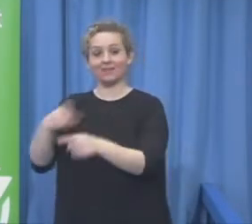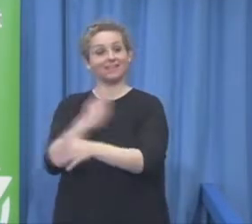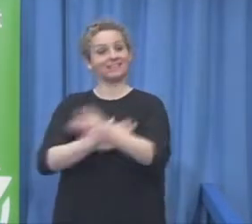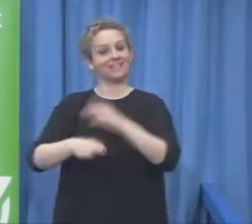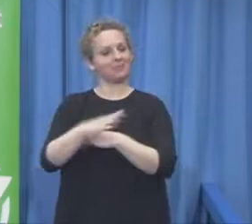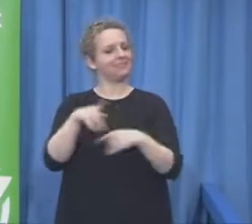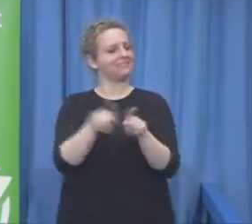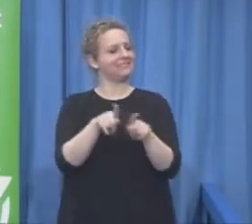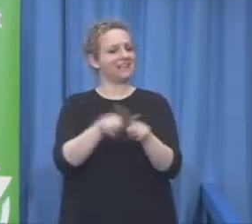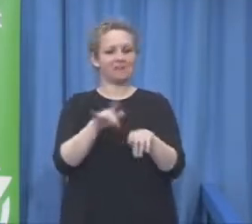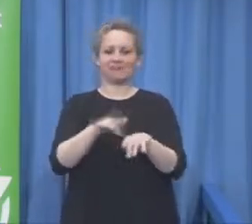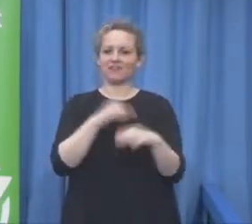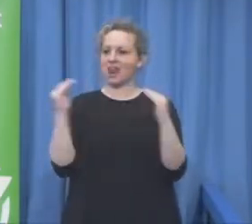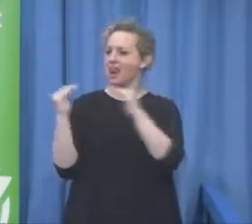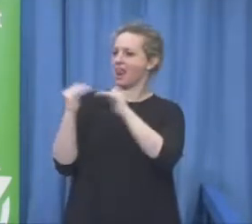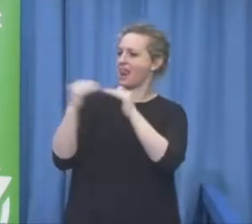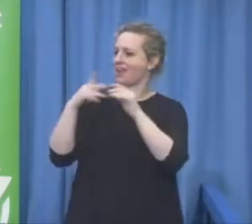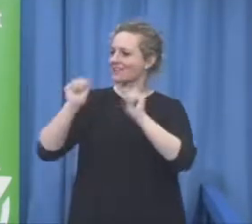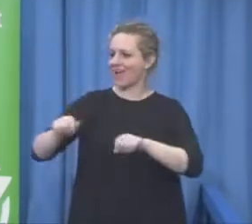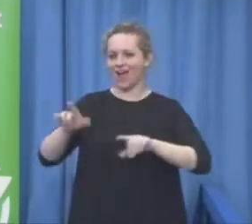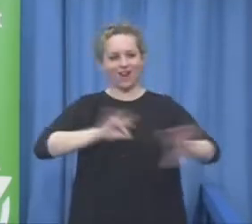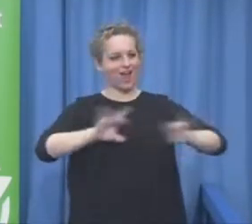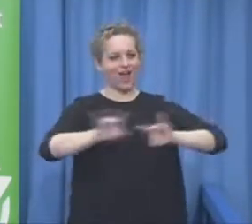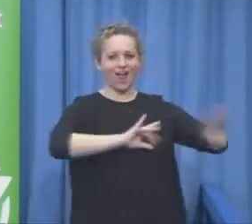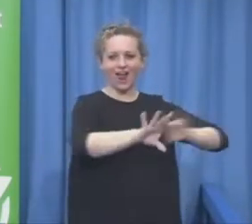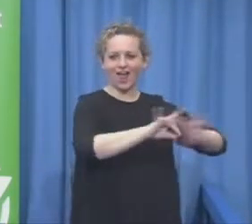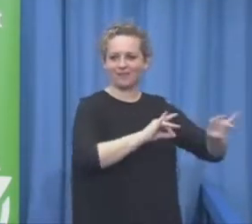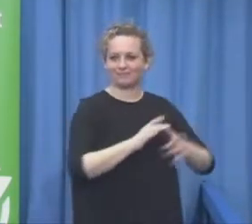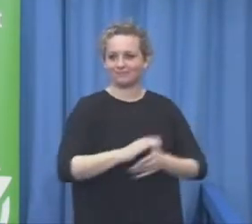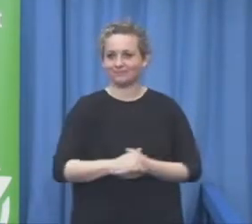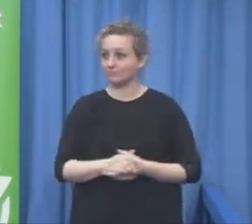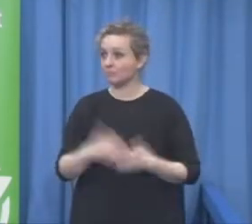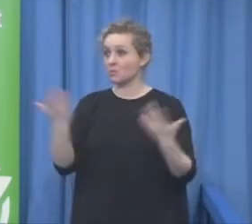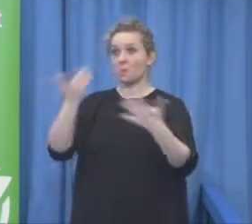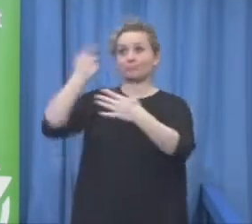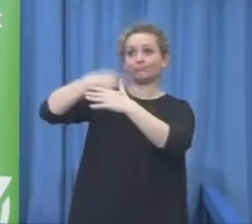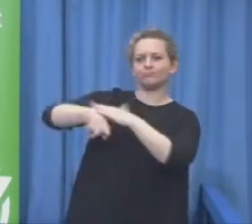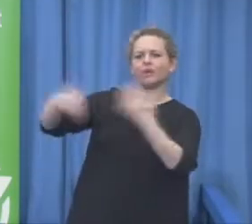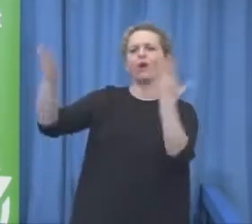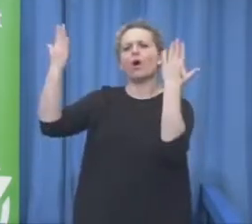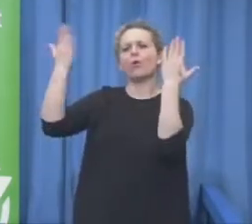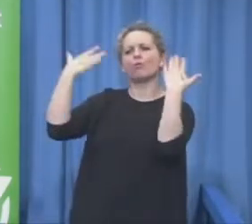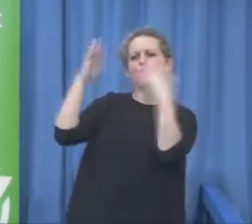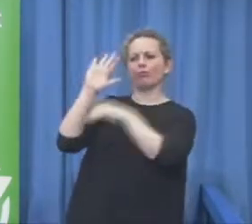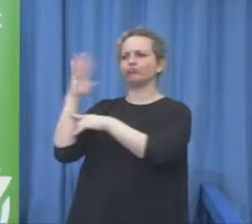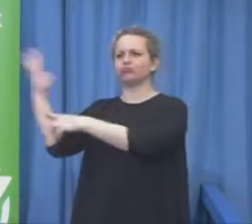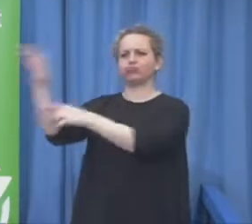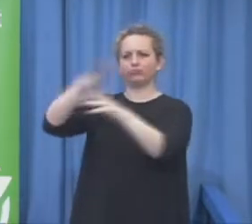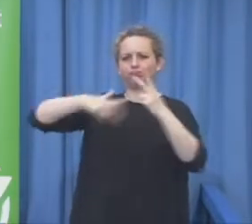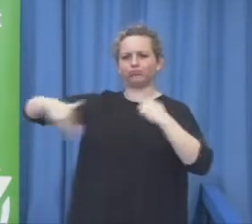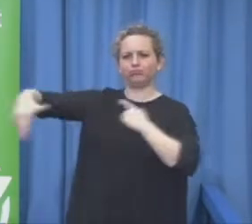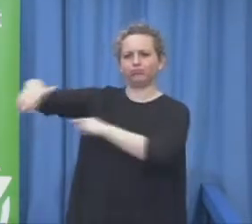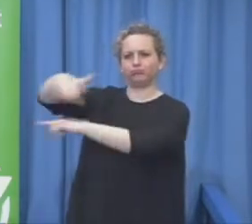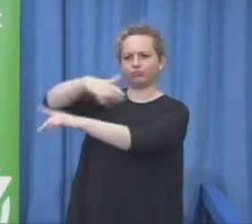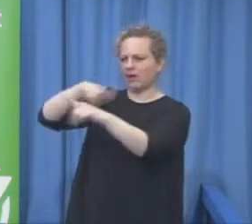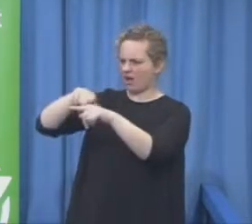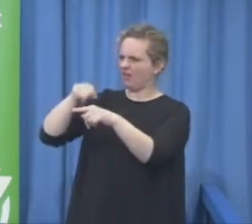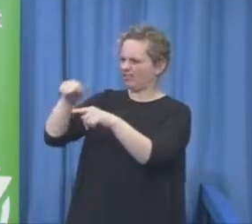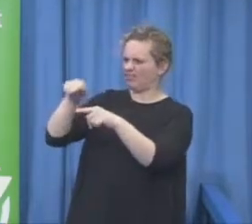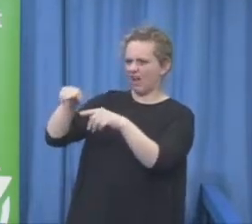transfer system in a park if you use the wheelchair